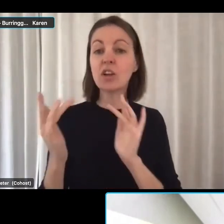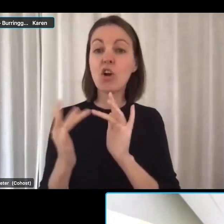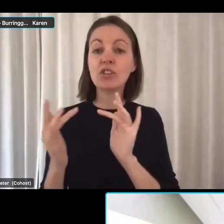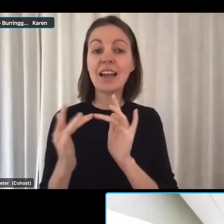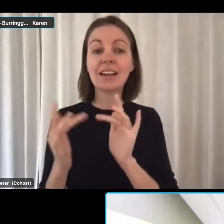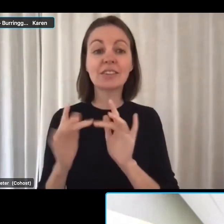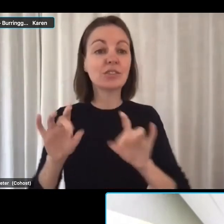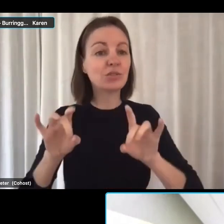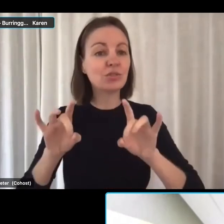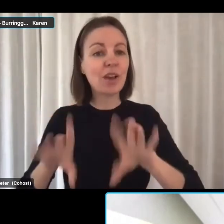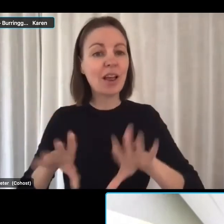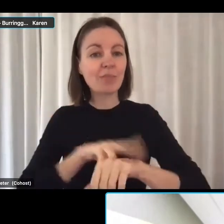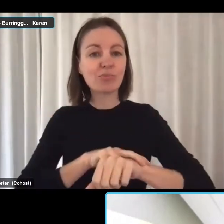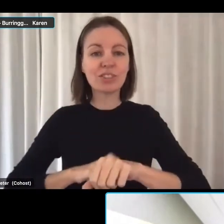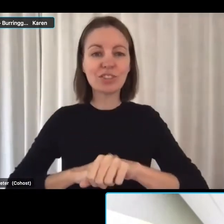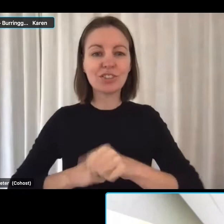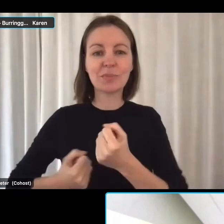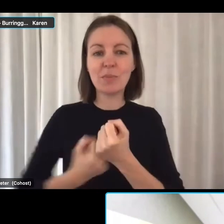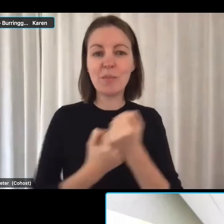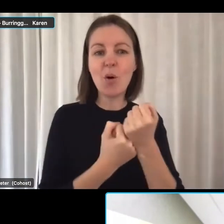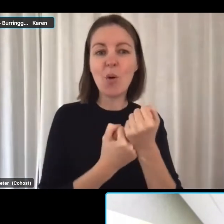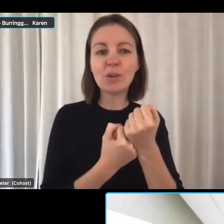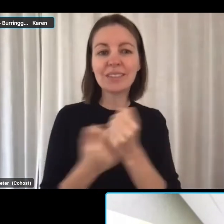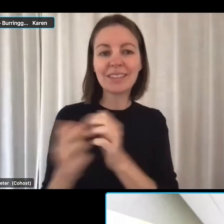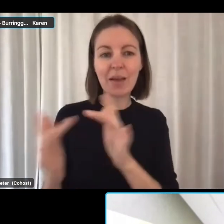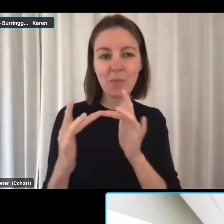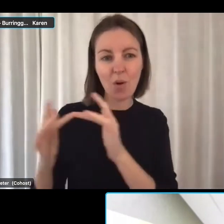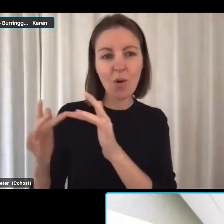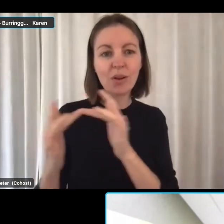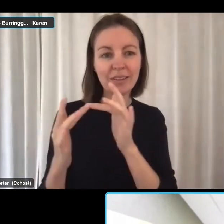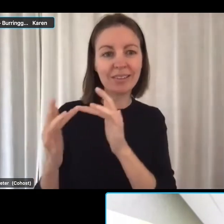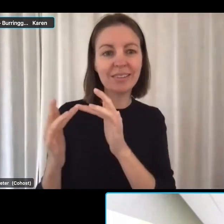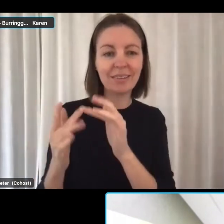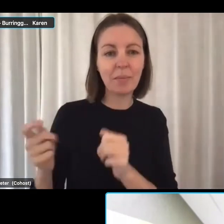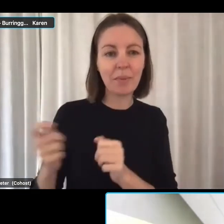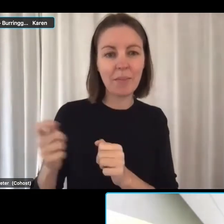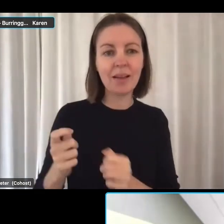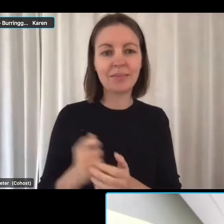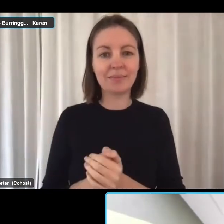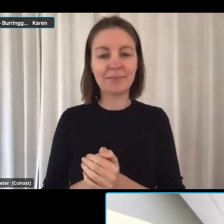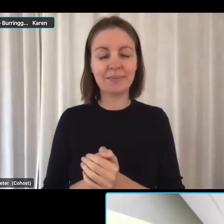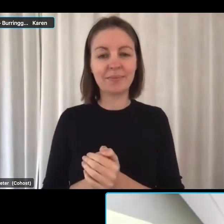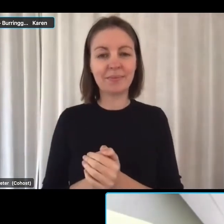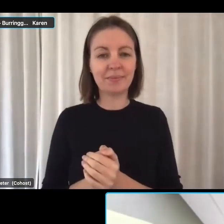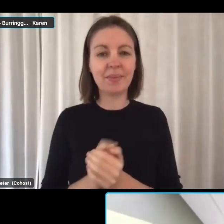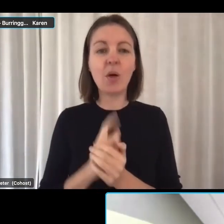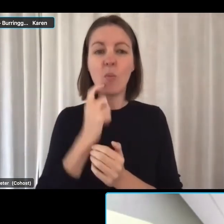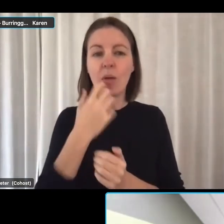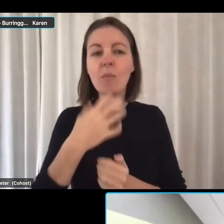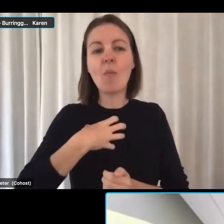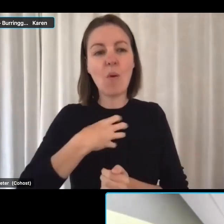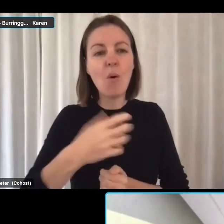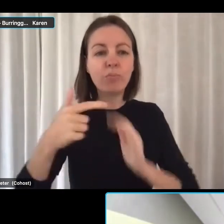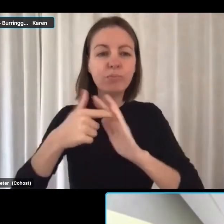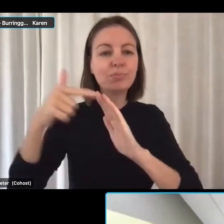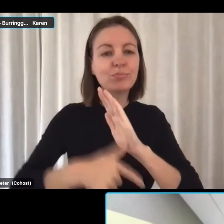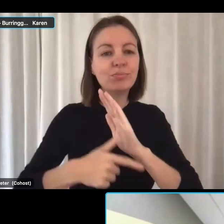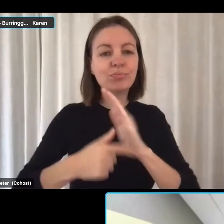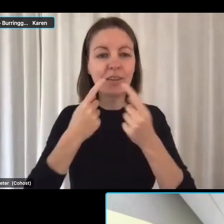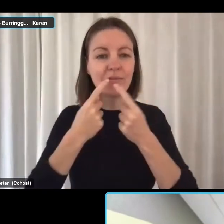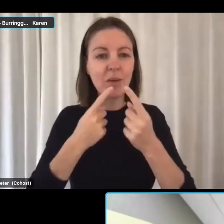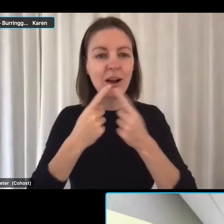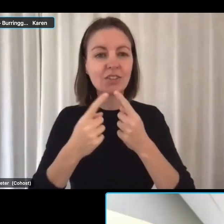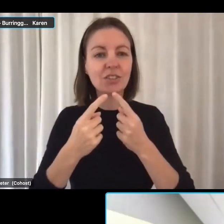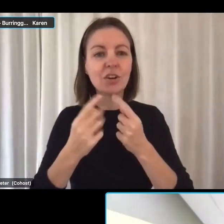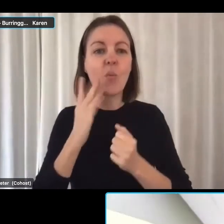Apprenticeship Support Network member to talk about your needs. And we'll be giving a lot more detailed information at